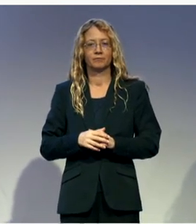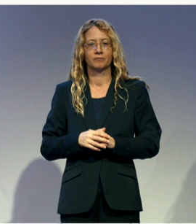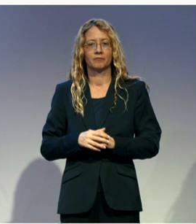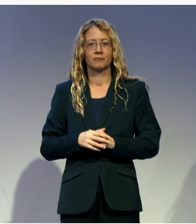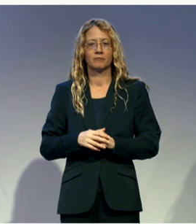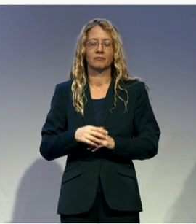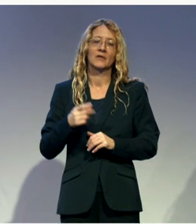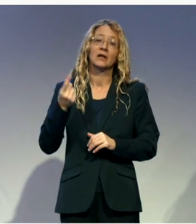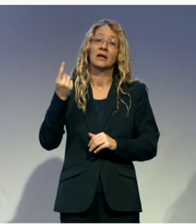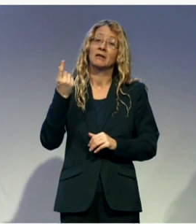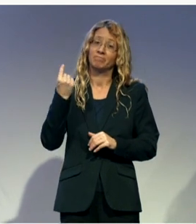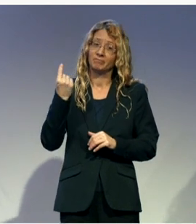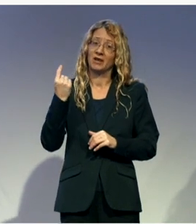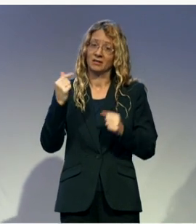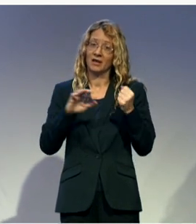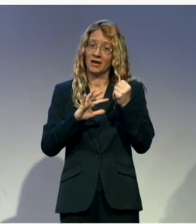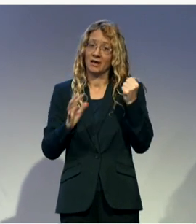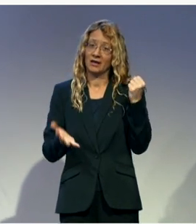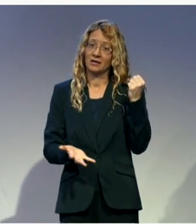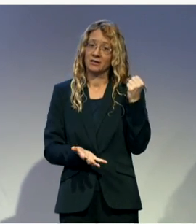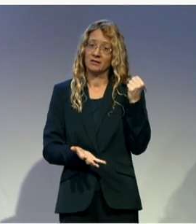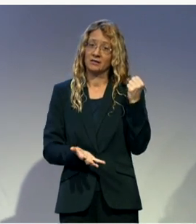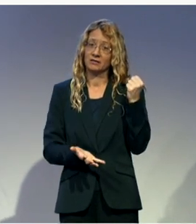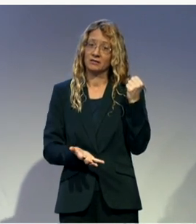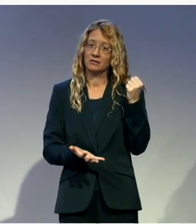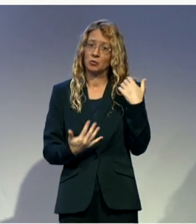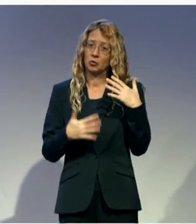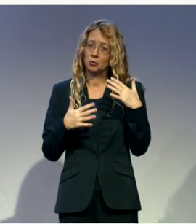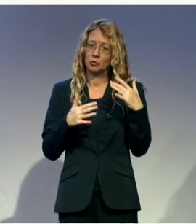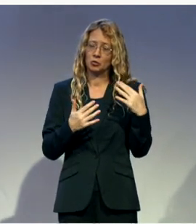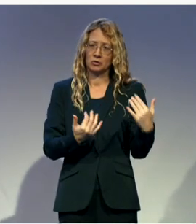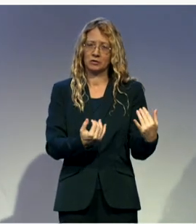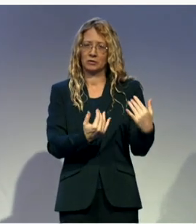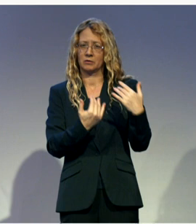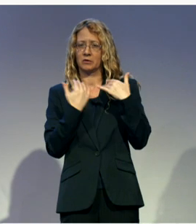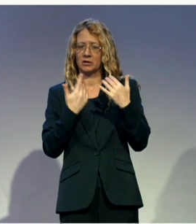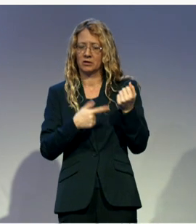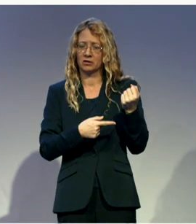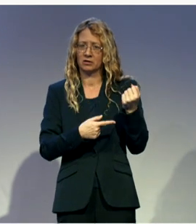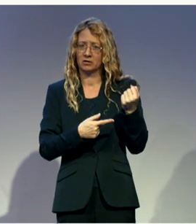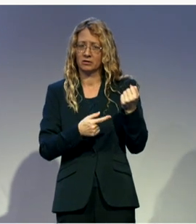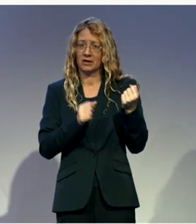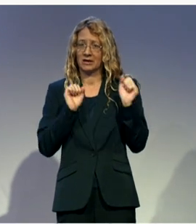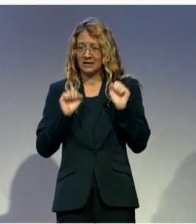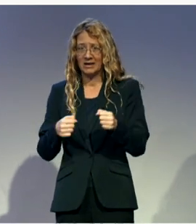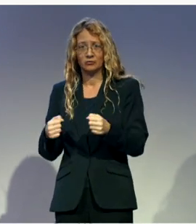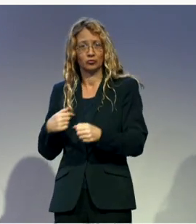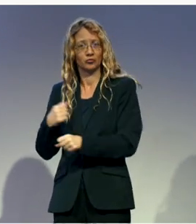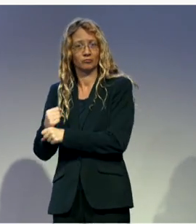think, impact on the work we do, because when we look at the electoral process cycle